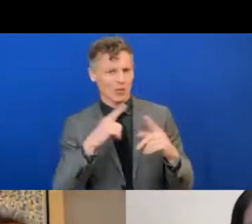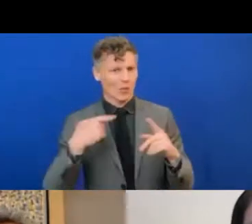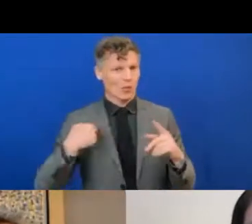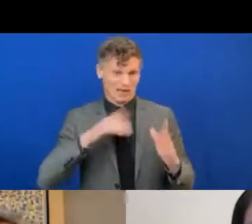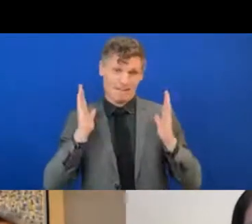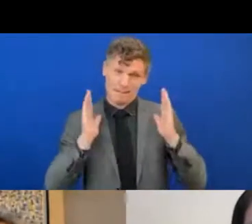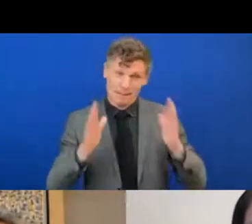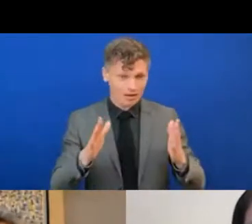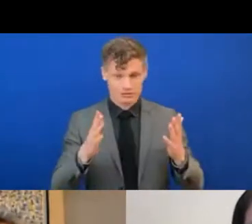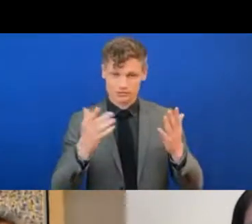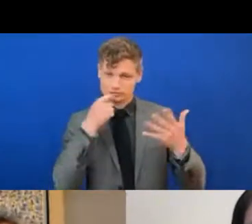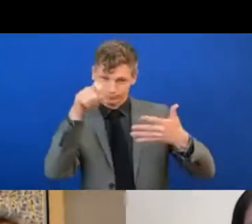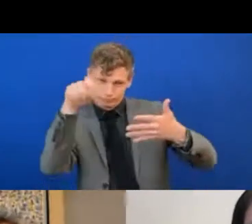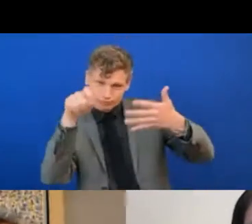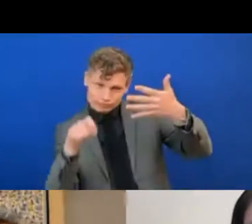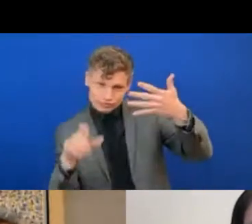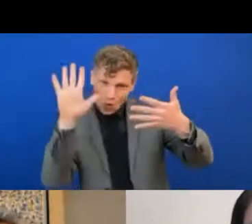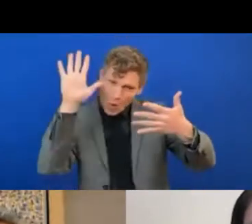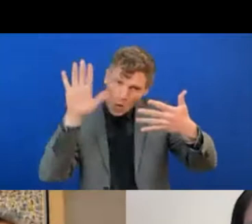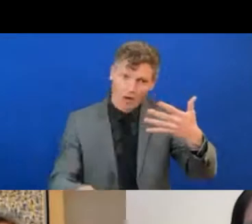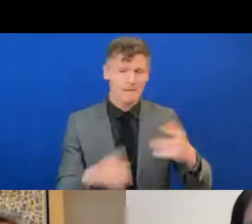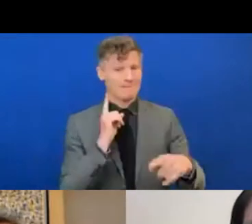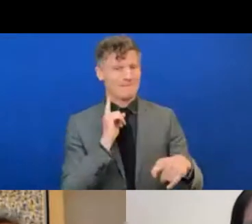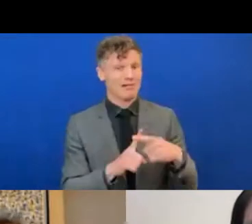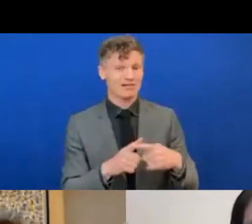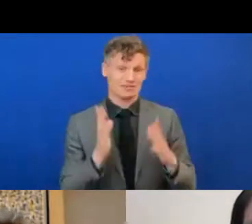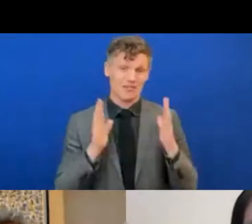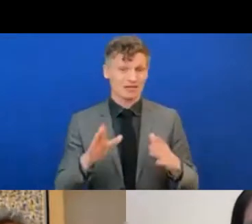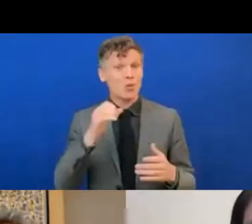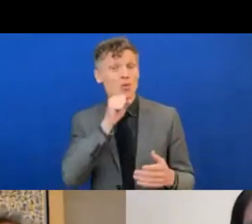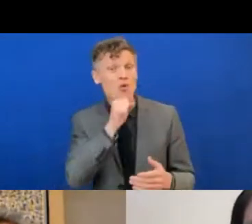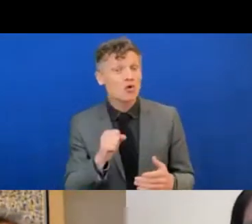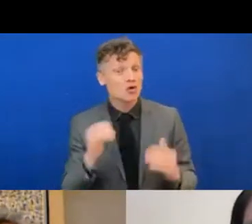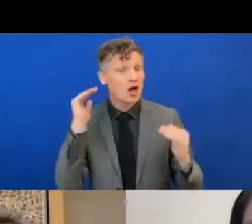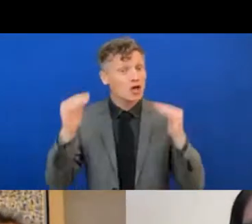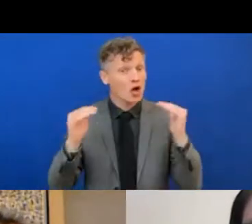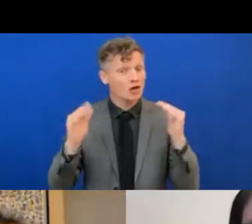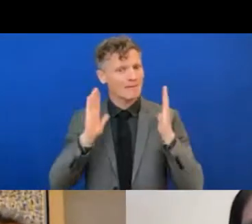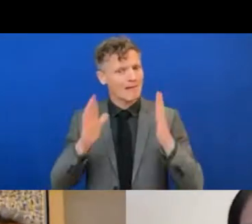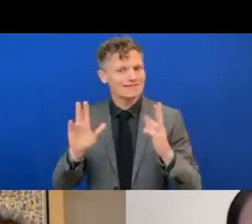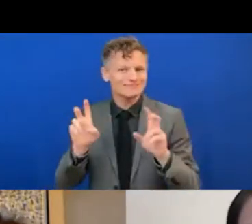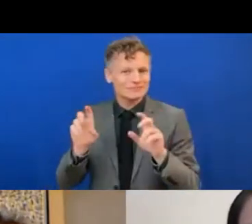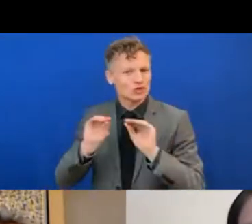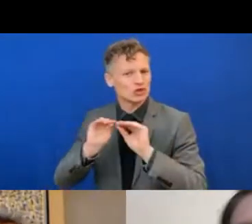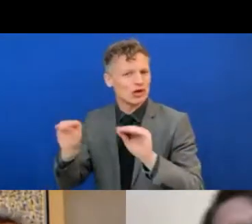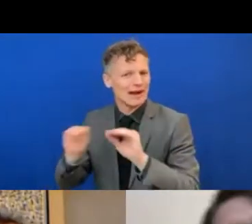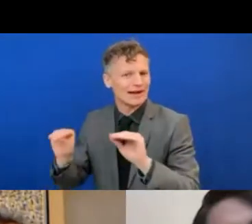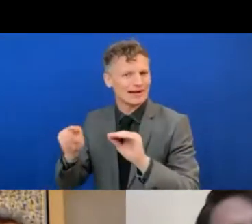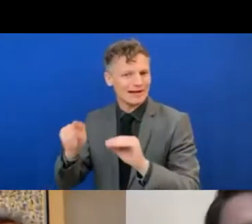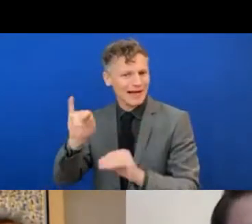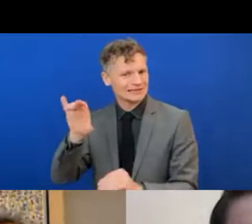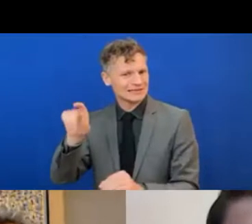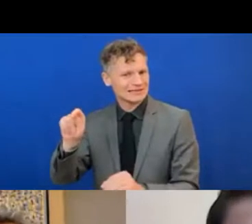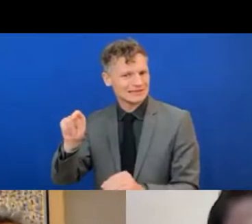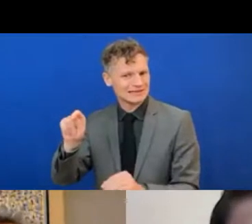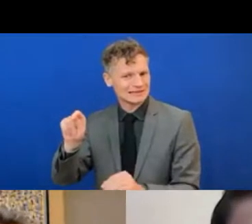promote the use of ICTs by older adults. And to be successful in promoting the use of technology, we need